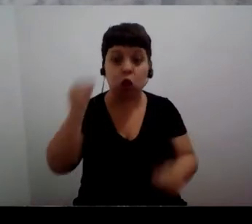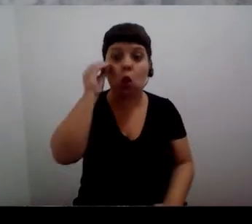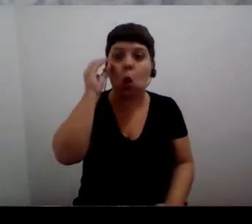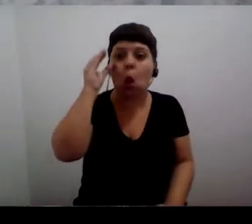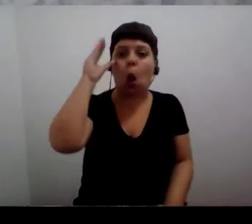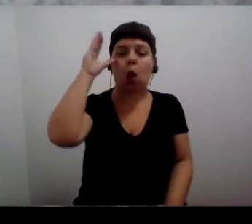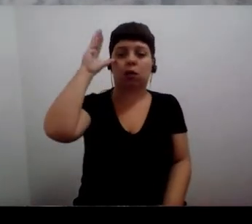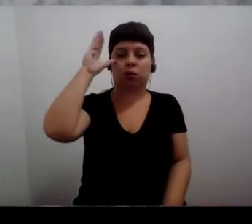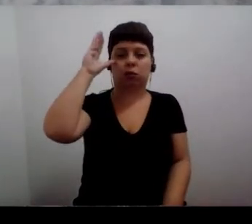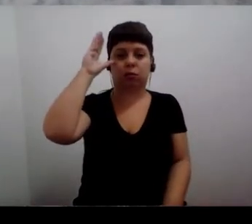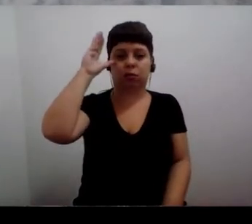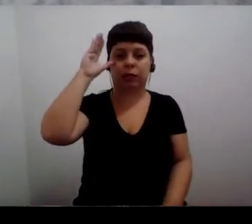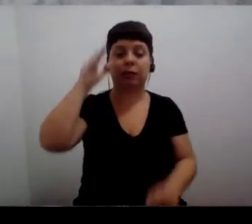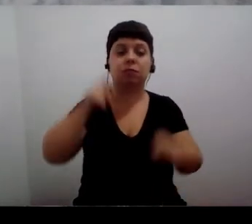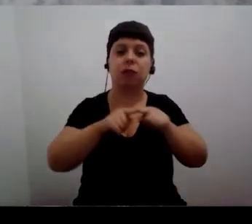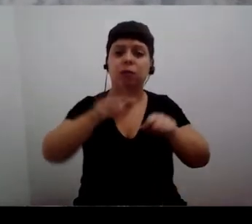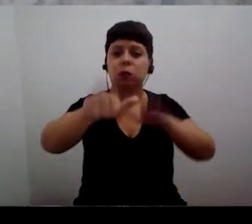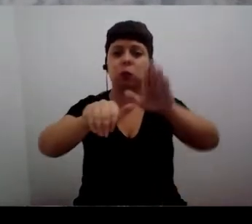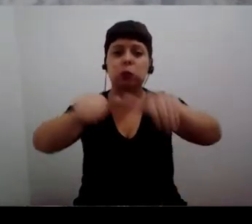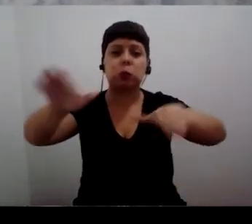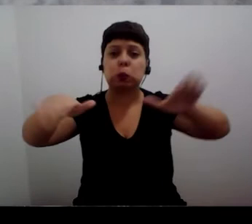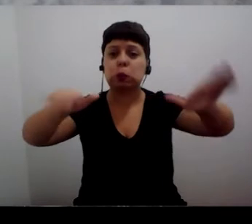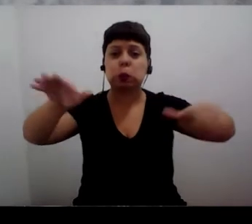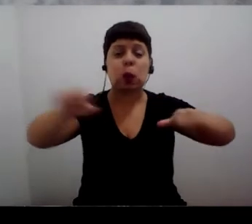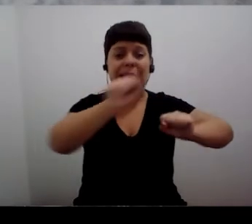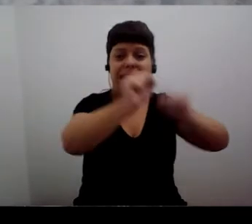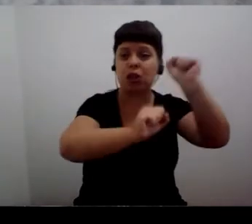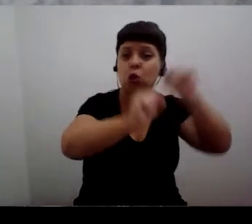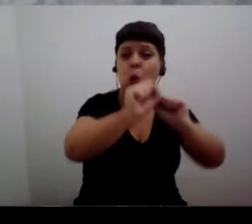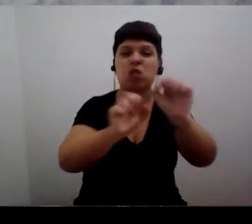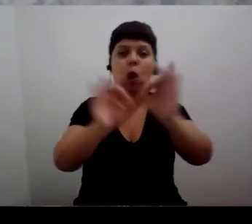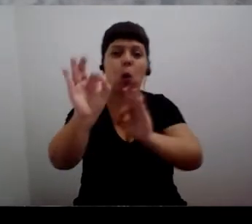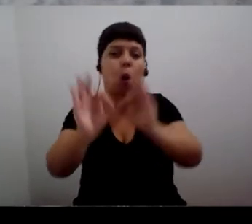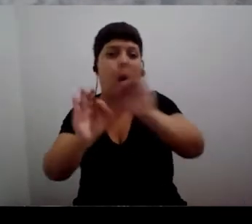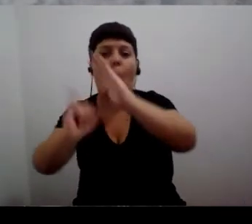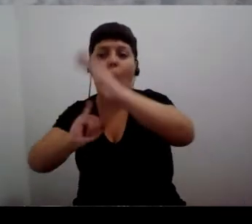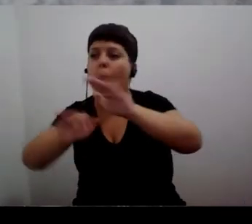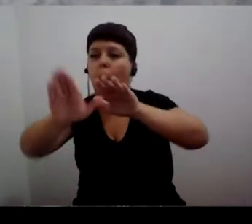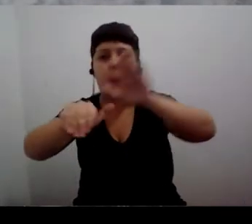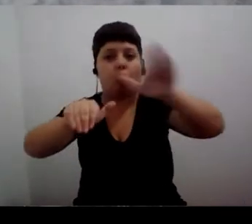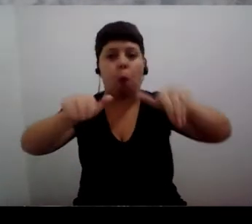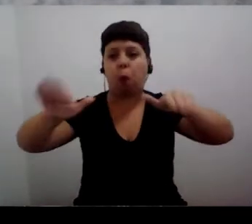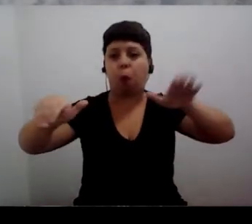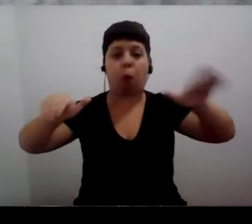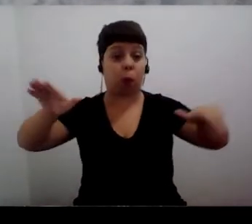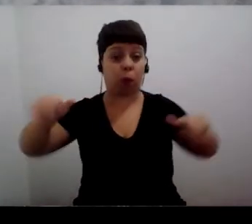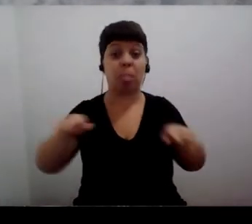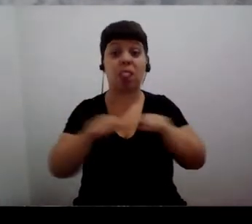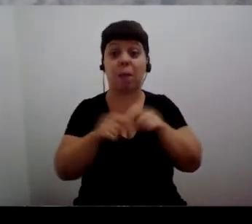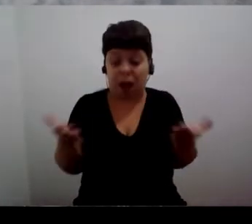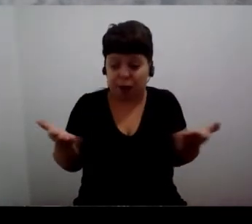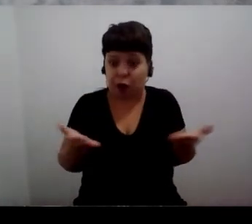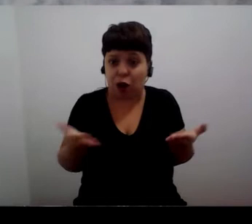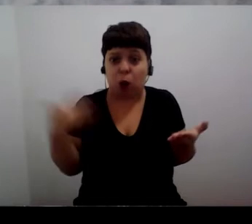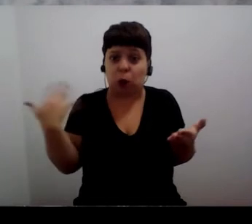engage a wide variety of stakeholders and organizations in that work. It is also now more